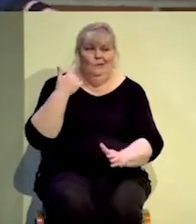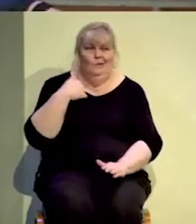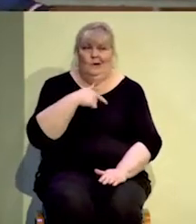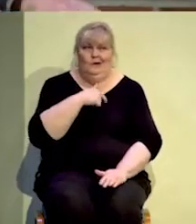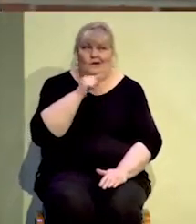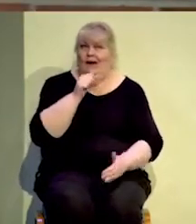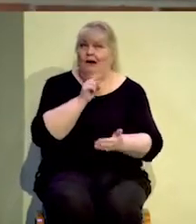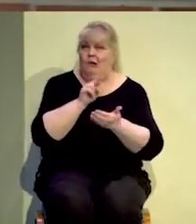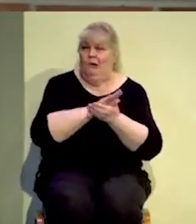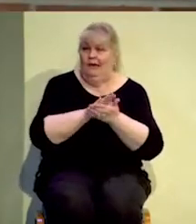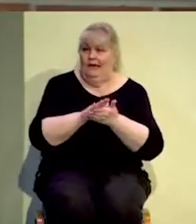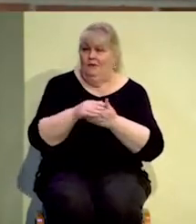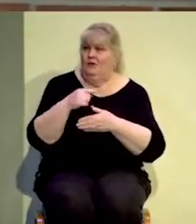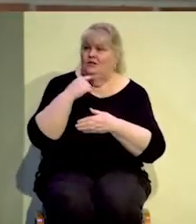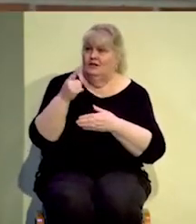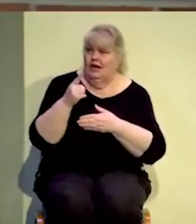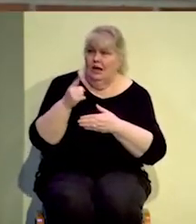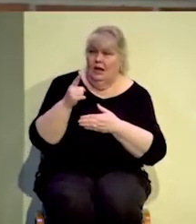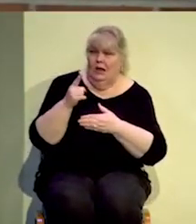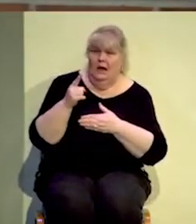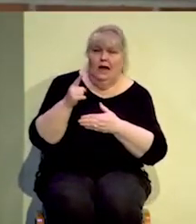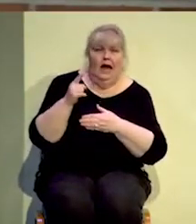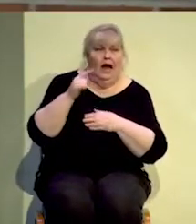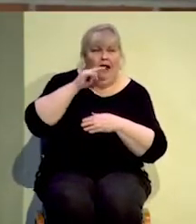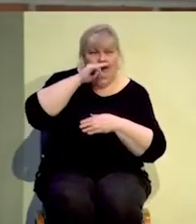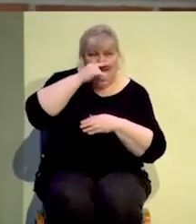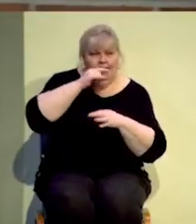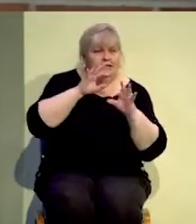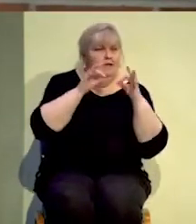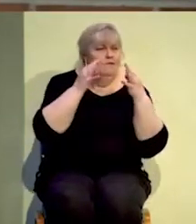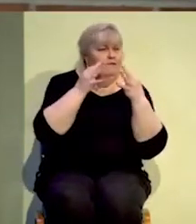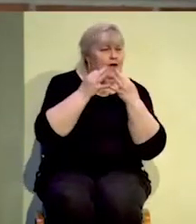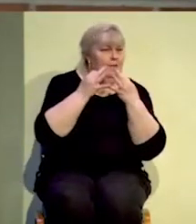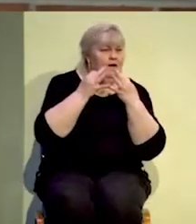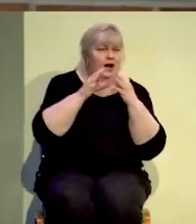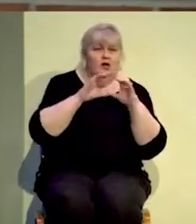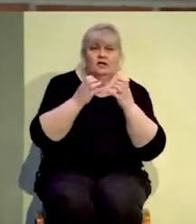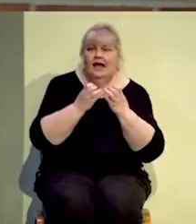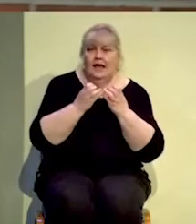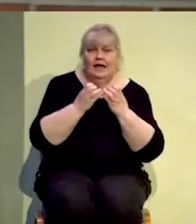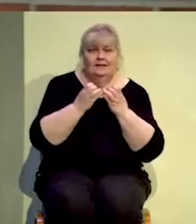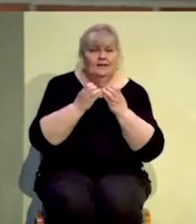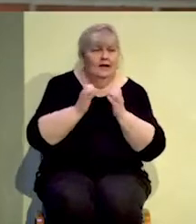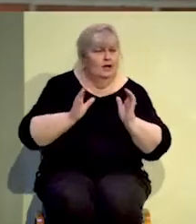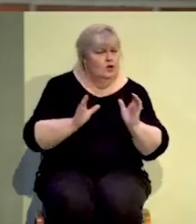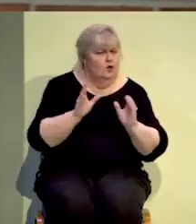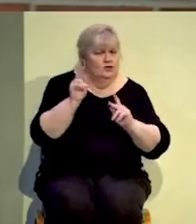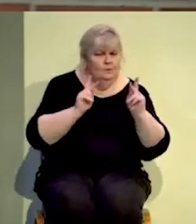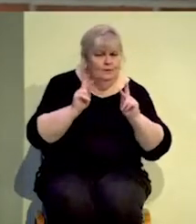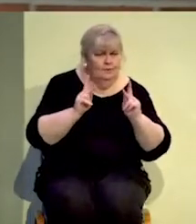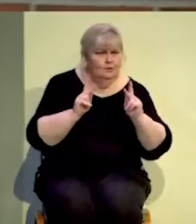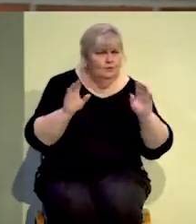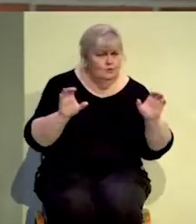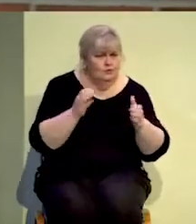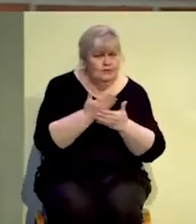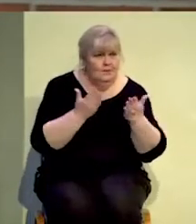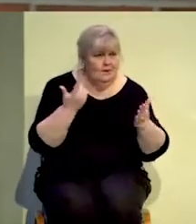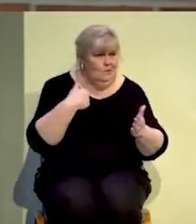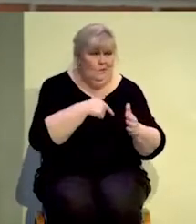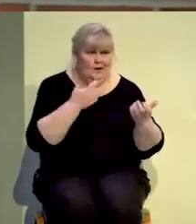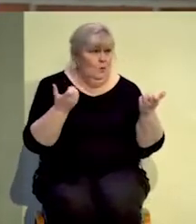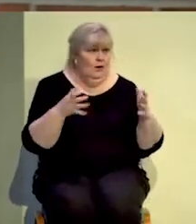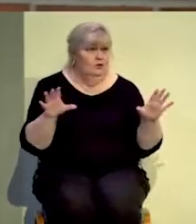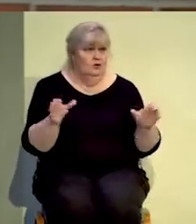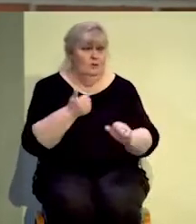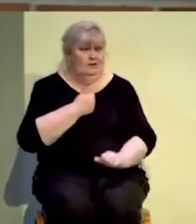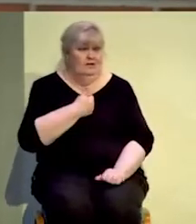we start telling our kids when we start telling our Sunday school class when we start preaching from the pulpit and we're encouraging the congregation to do something that we are unwilling